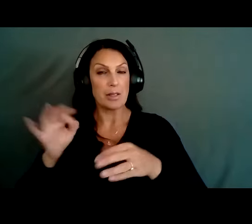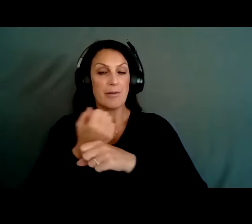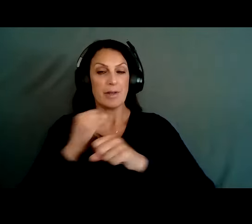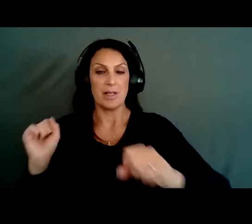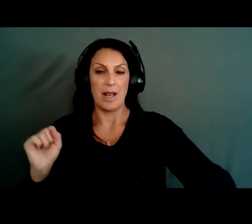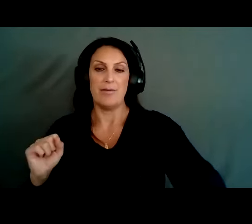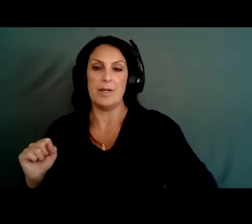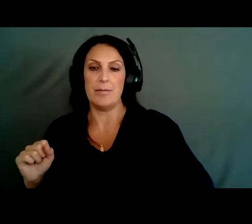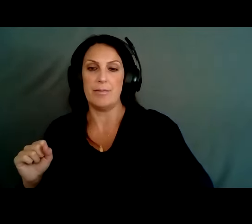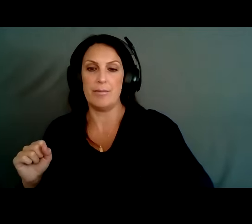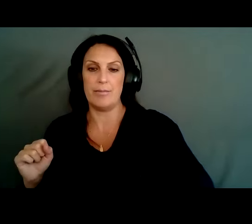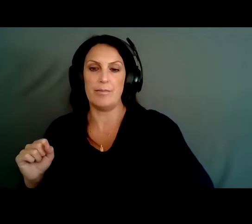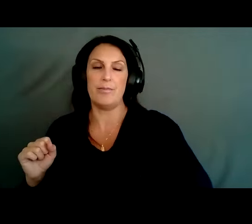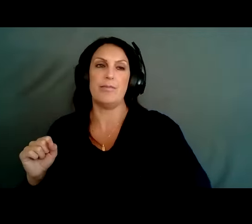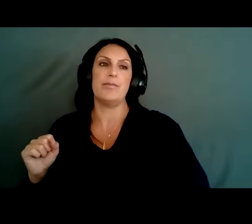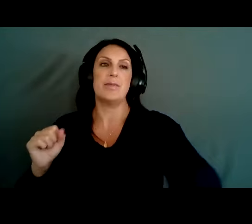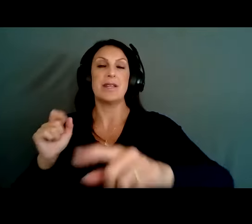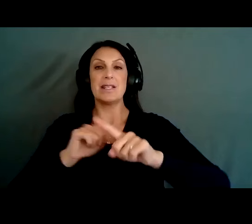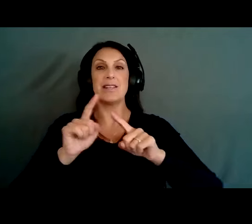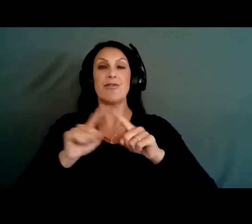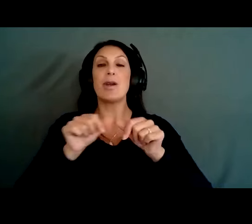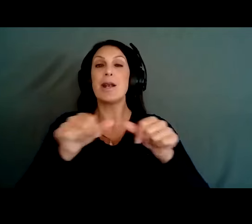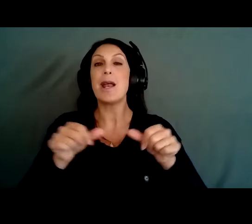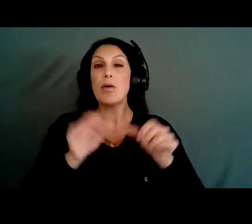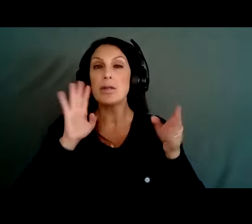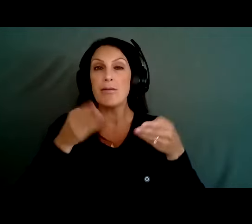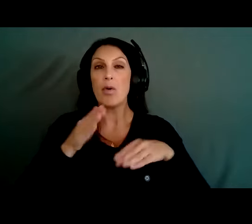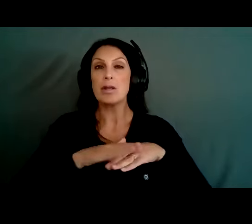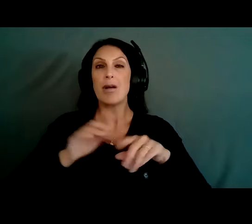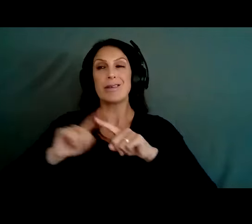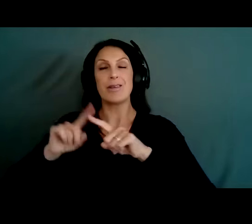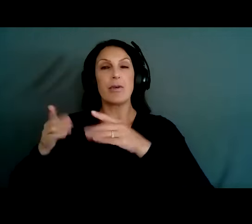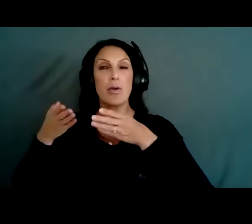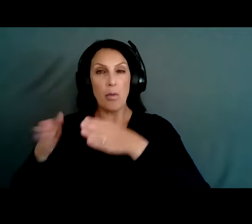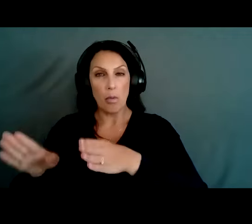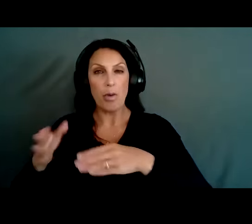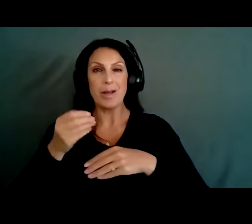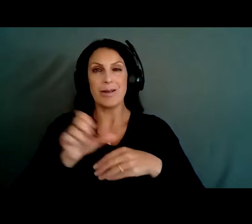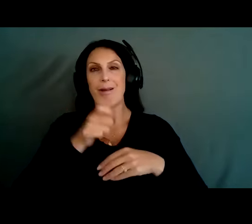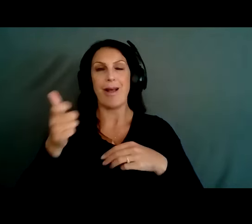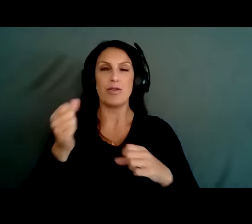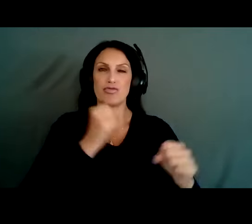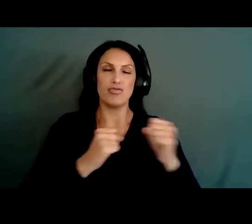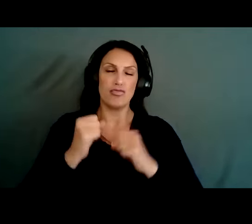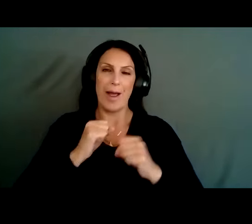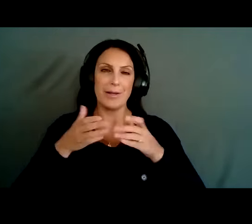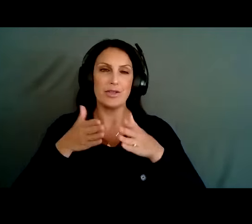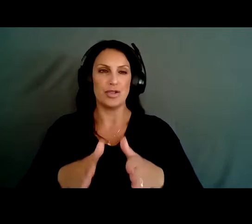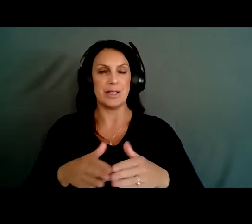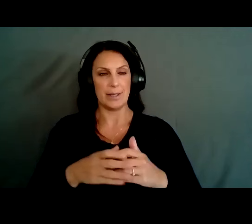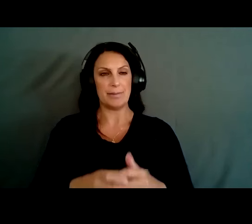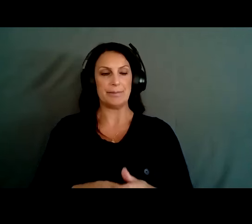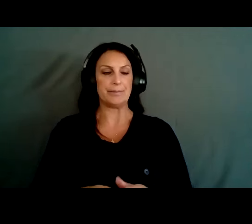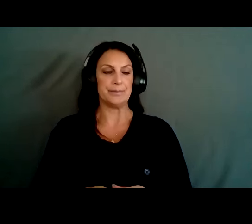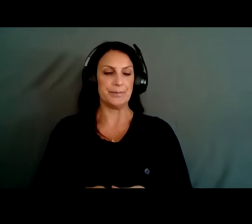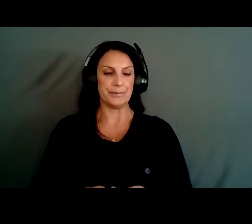with you on different areas of means safety, focused on different means, as well as some other strategies. So with